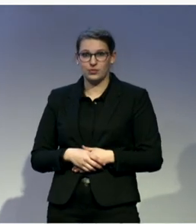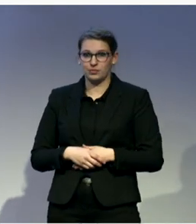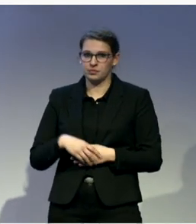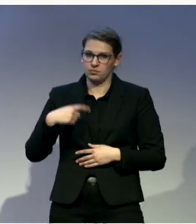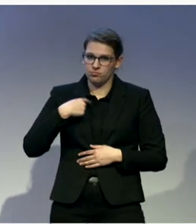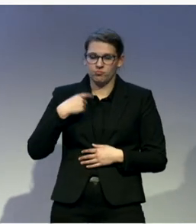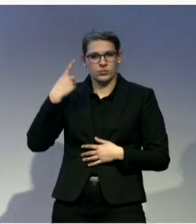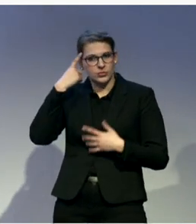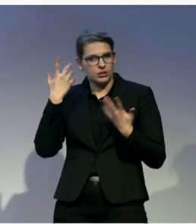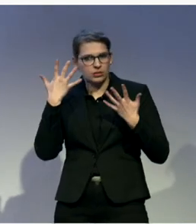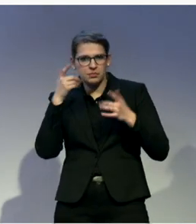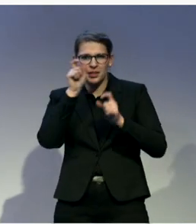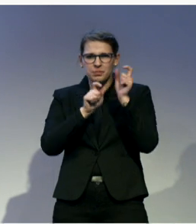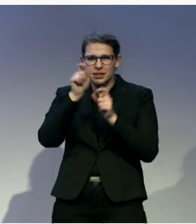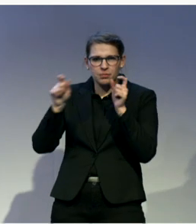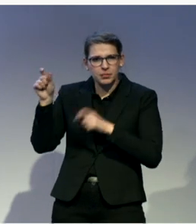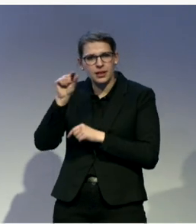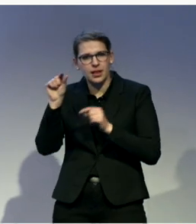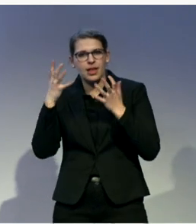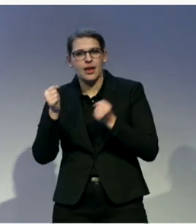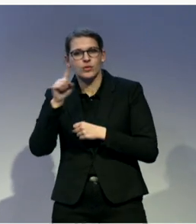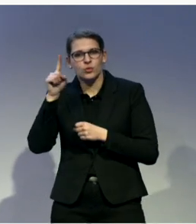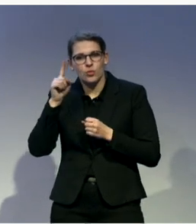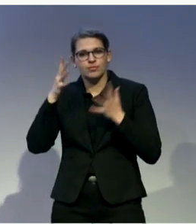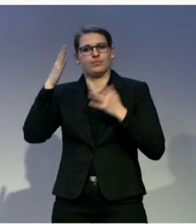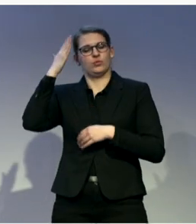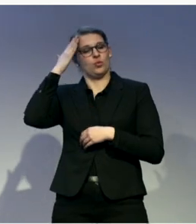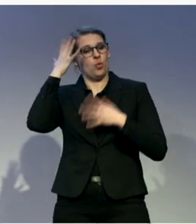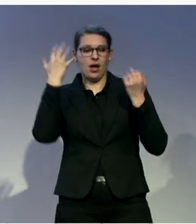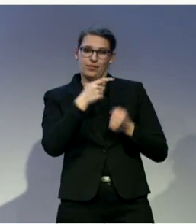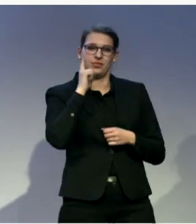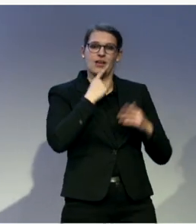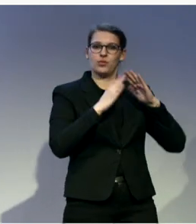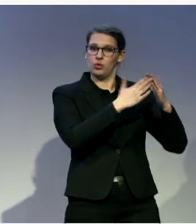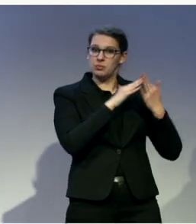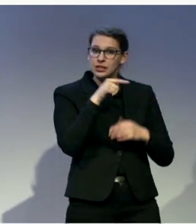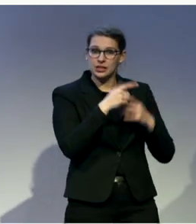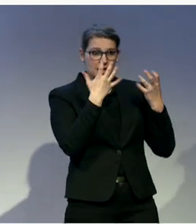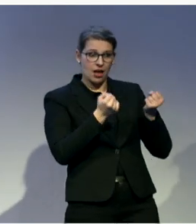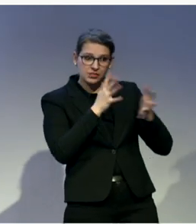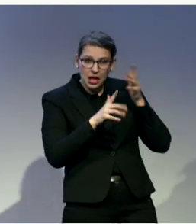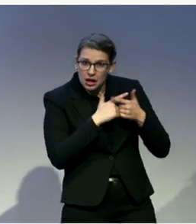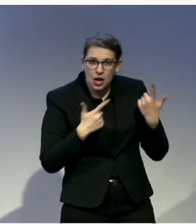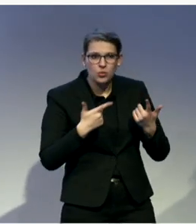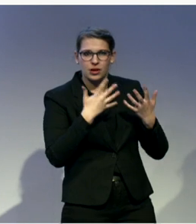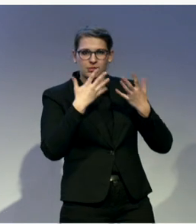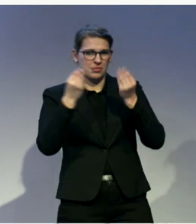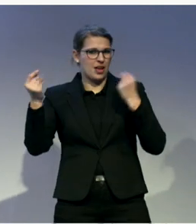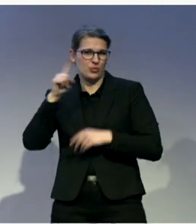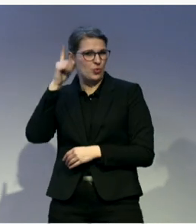deaf community and sign language, hearing about this deaf identity and the